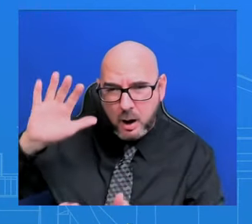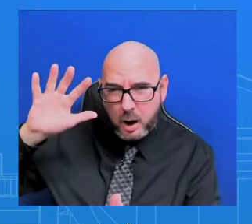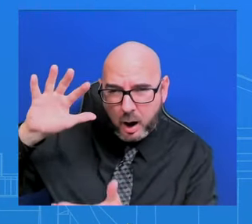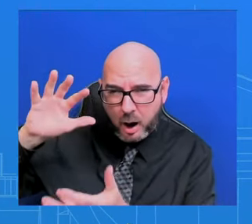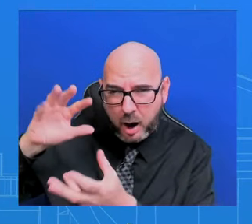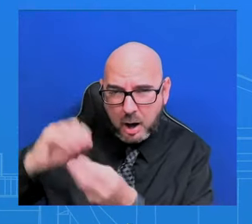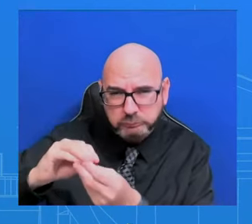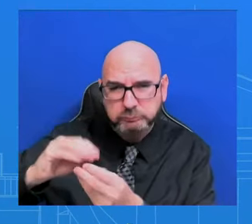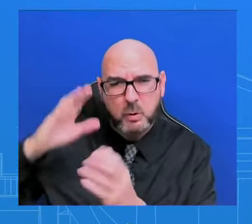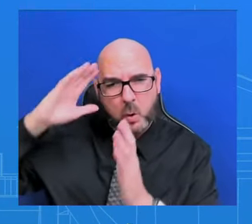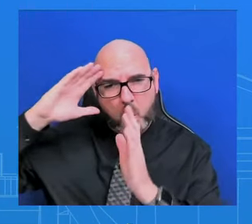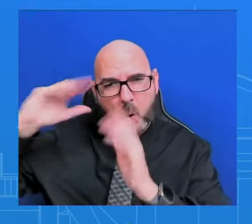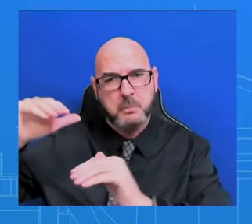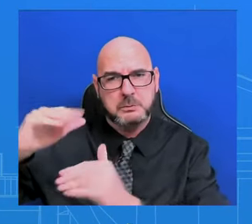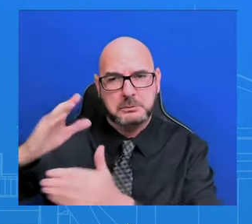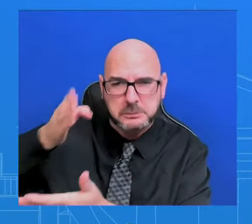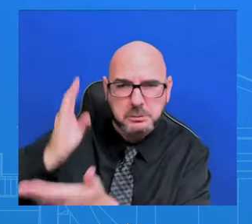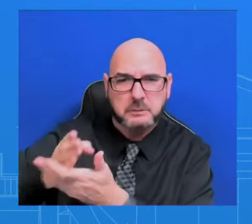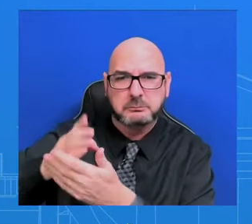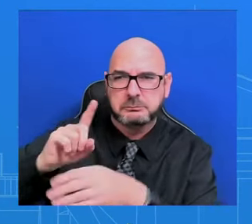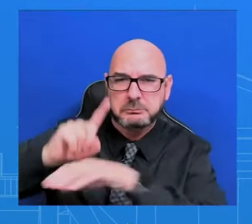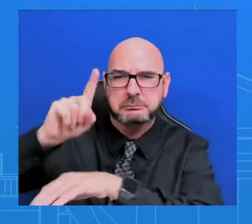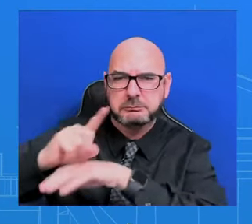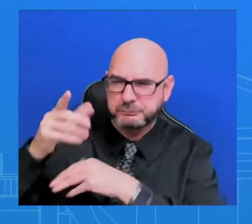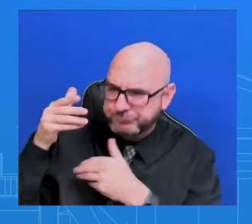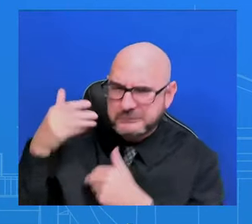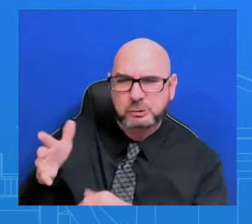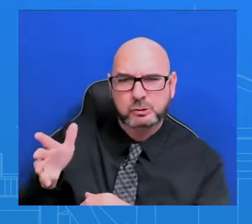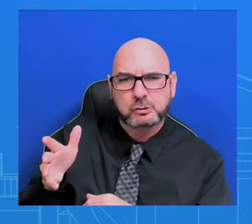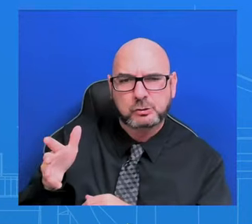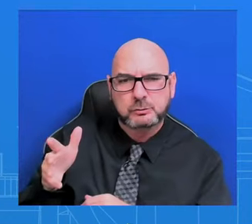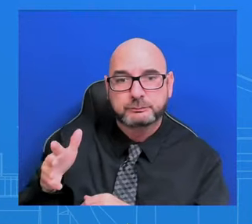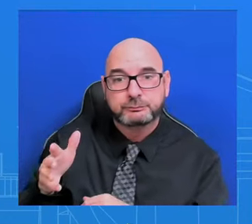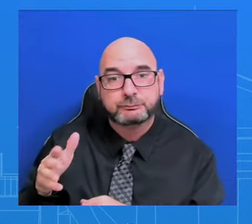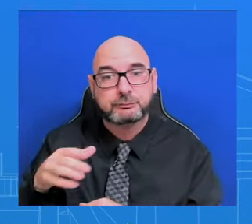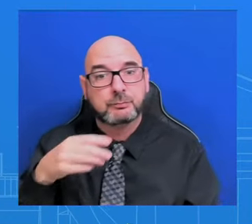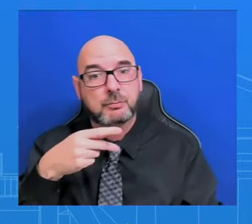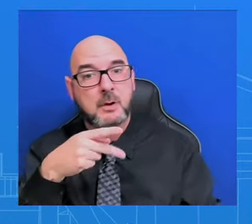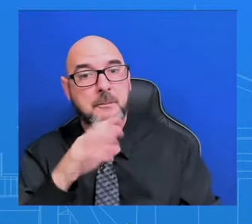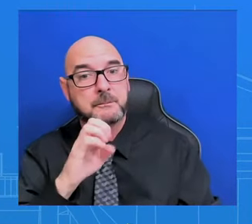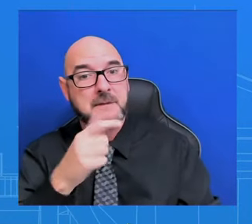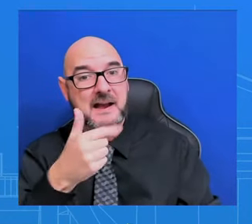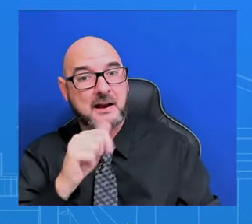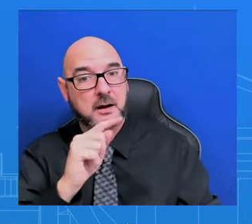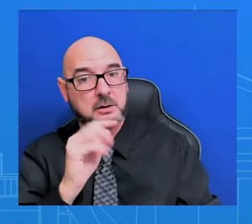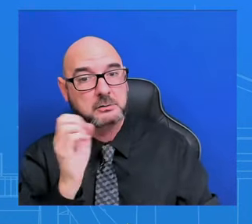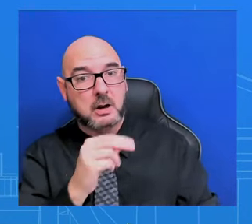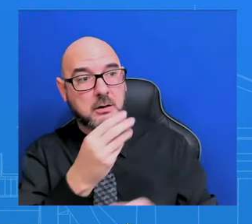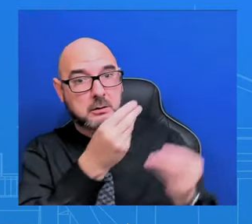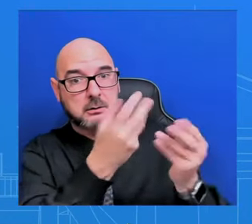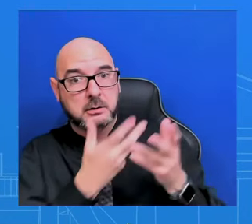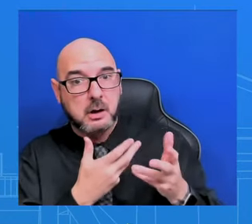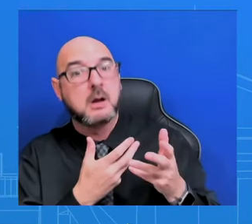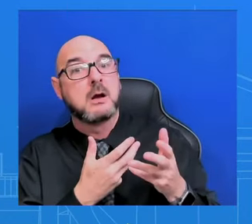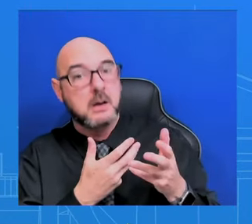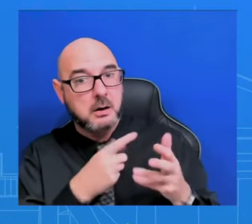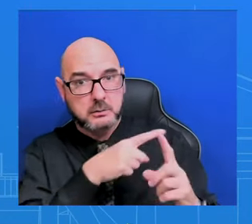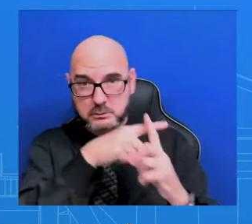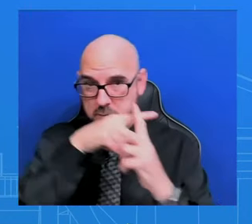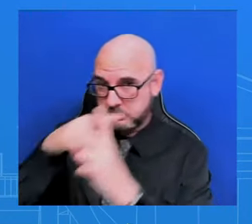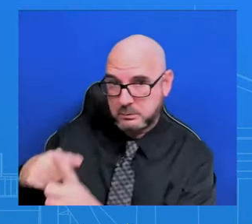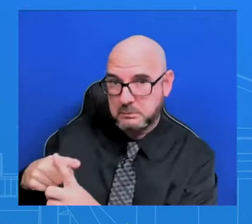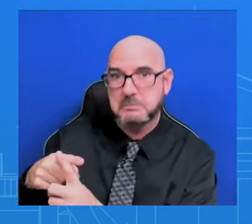Sea. Initial reports from the Pentagon indicate that all the targets were hit and that they will help further degrade Houthi offensive